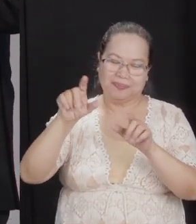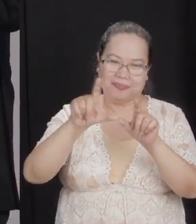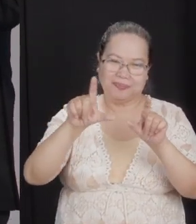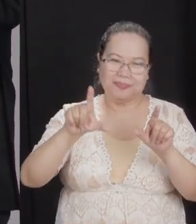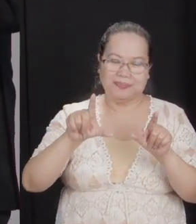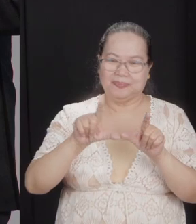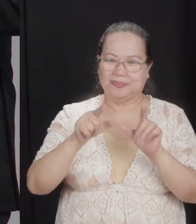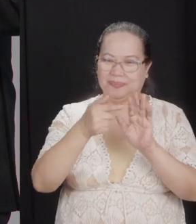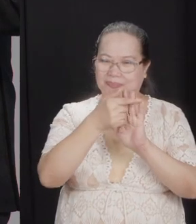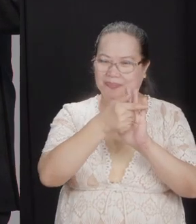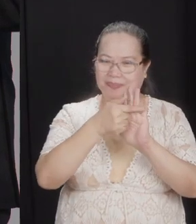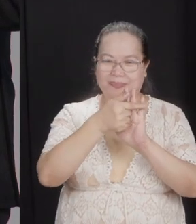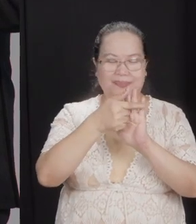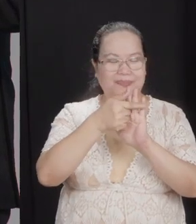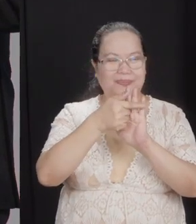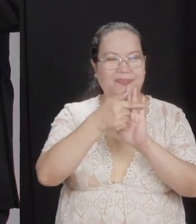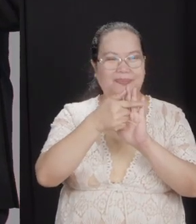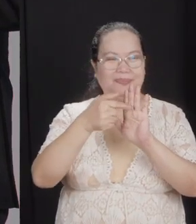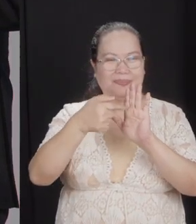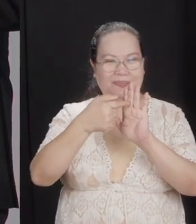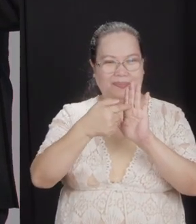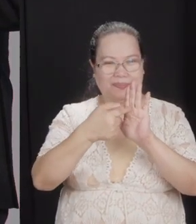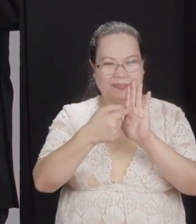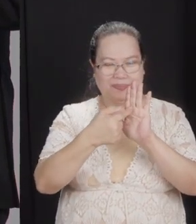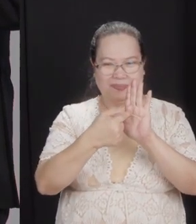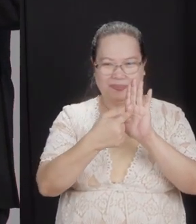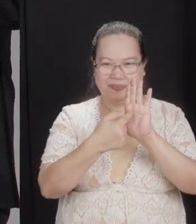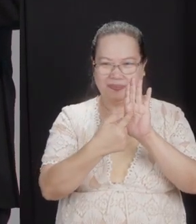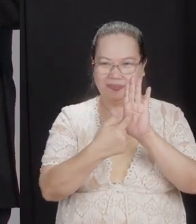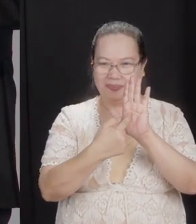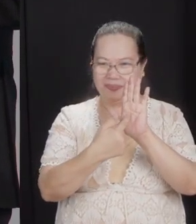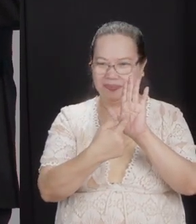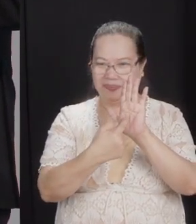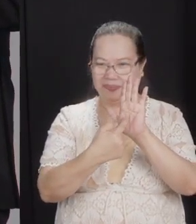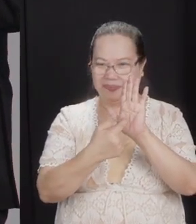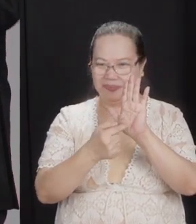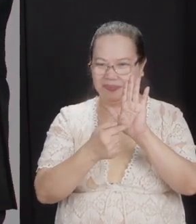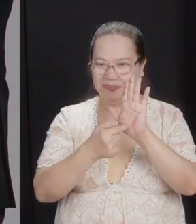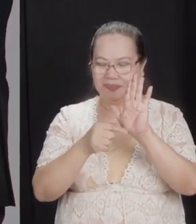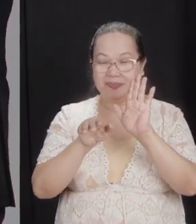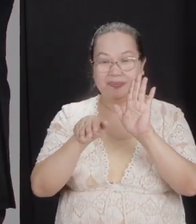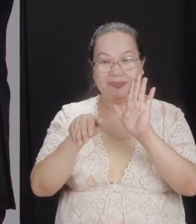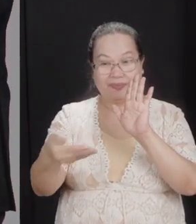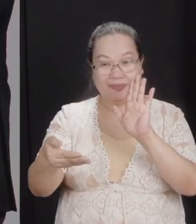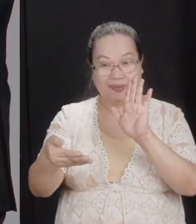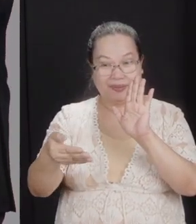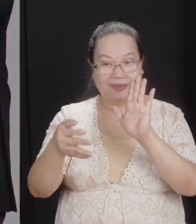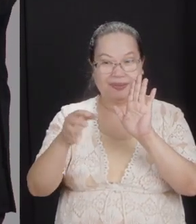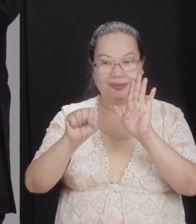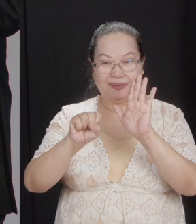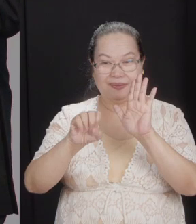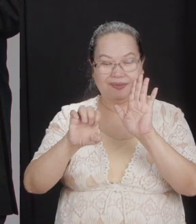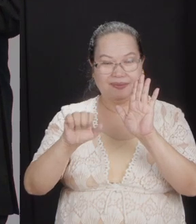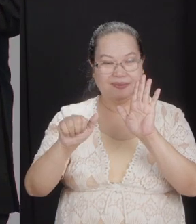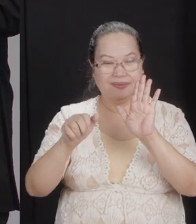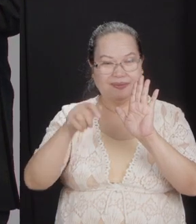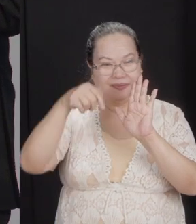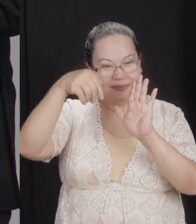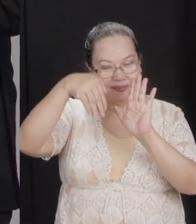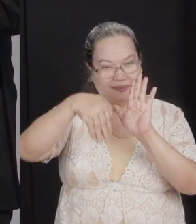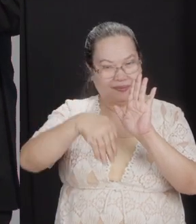Galilee or Sea of Galilee. This is that thin blue line that ends in the Dead Sea, which is 3,000 feet below sea level.